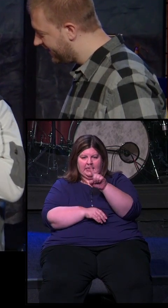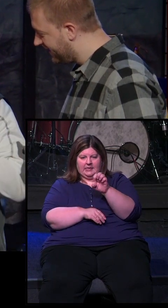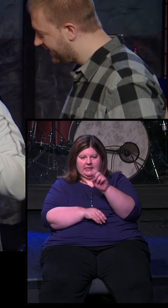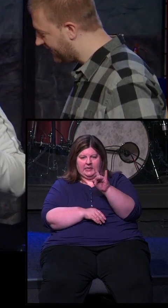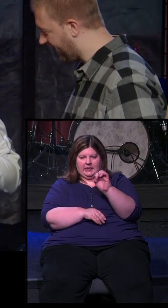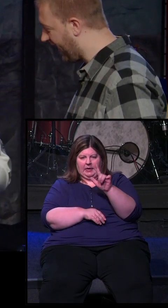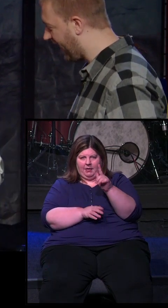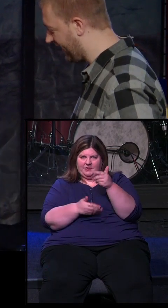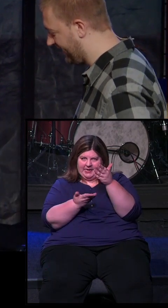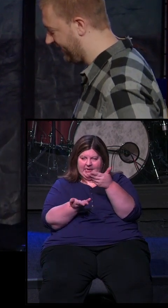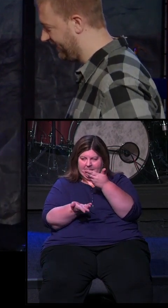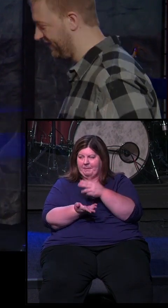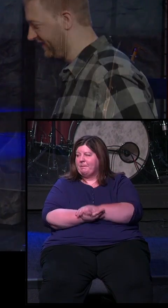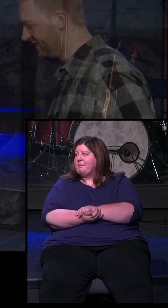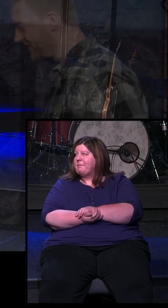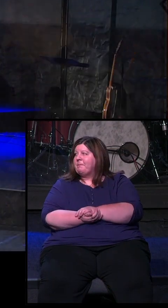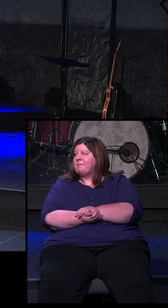Ezekiel. All right.